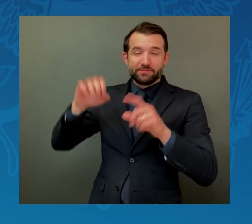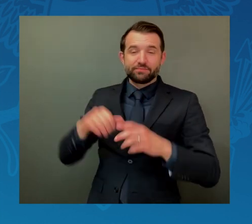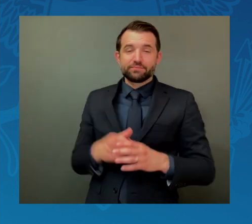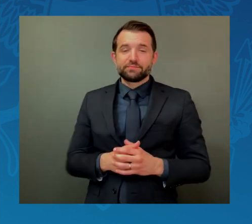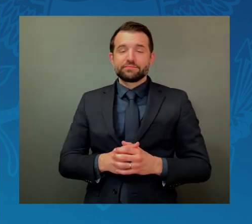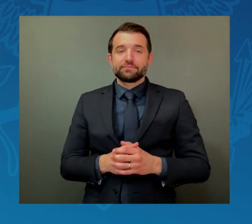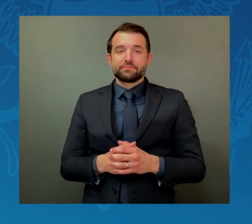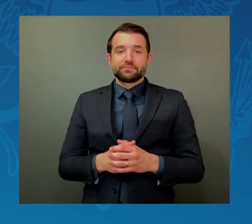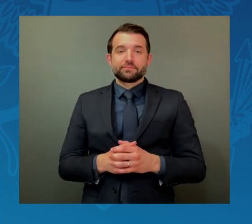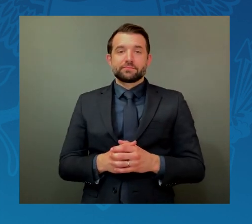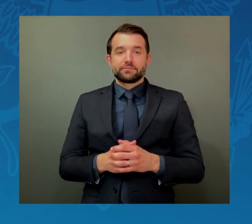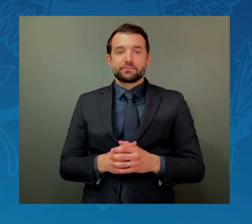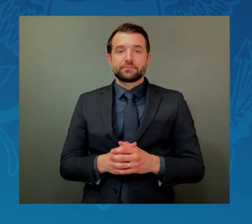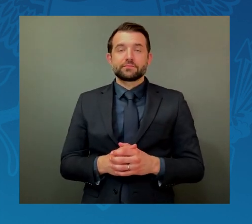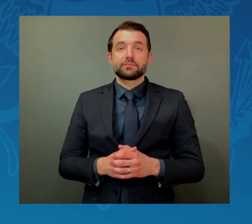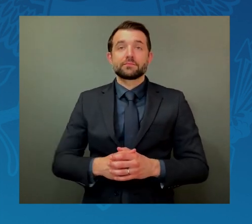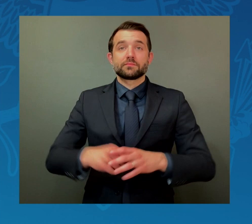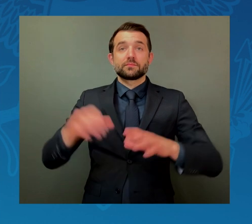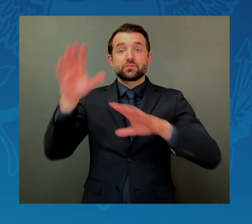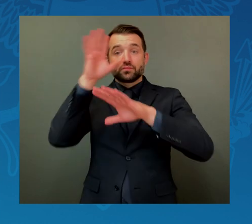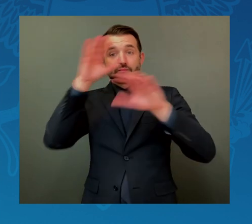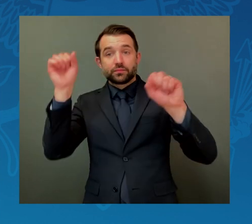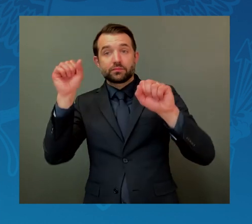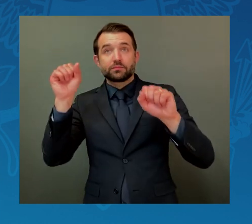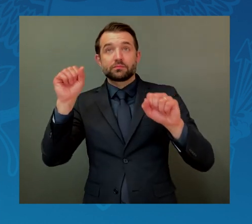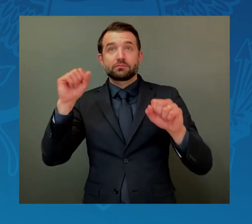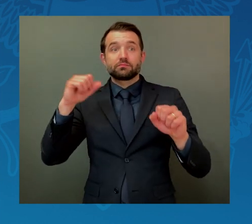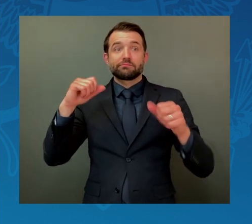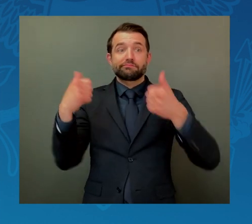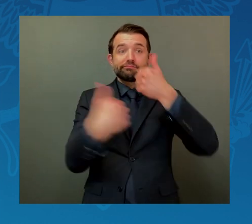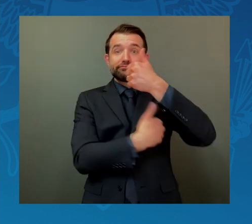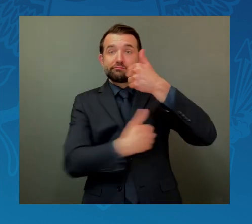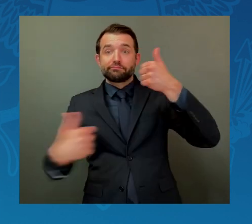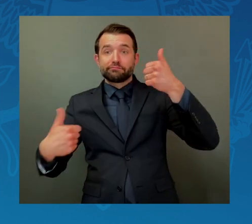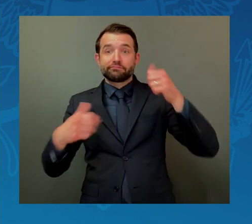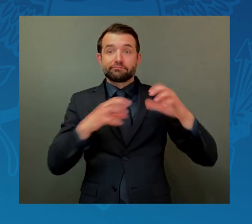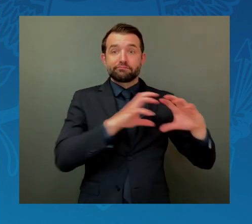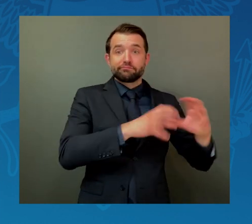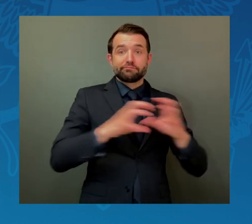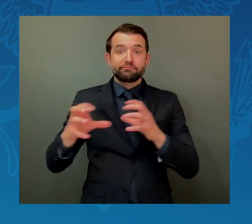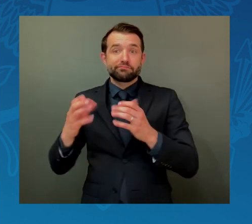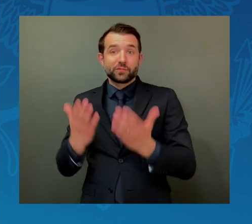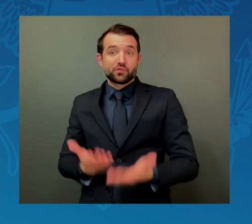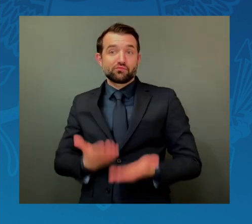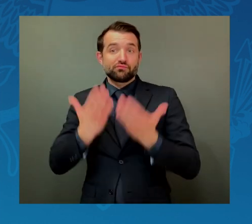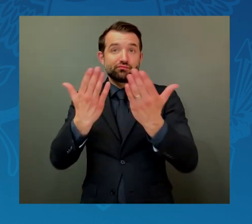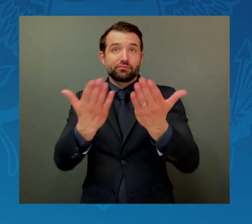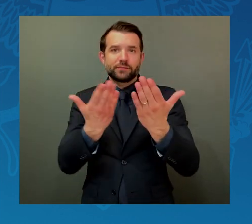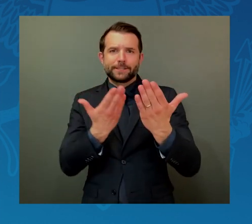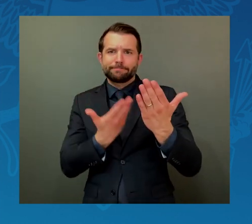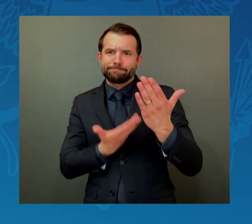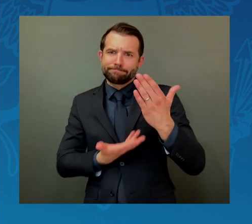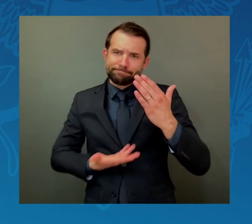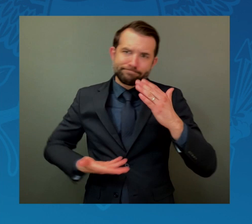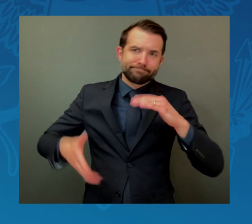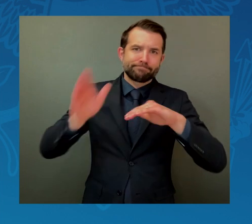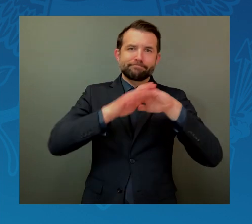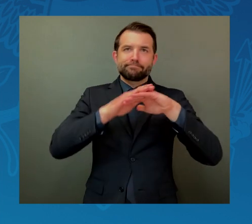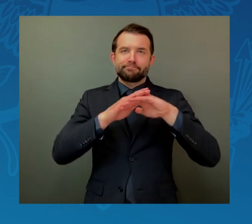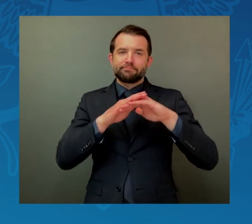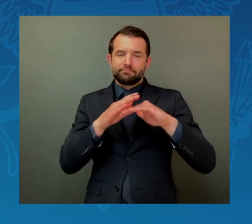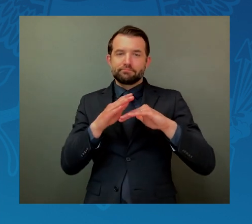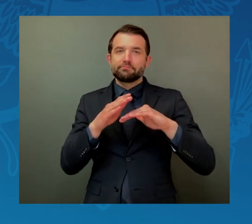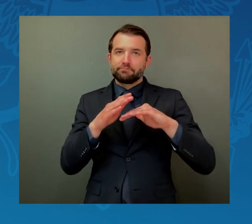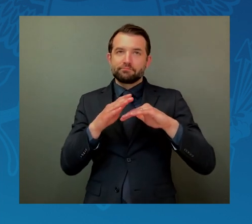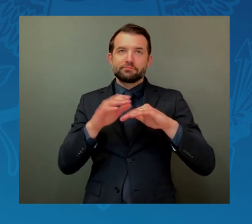proposed the largest single increase in our military space capability in our